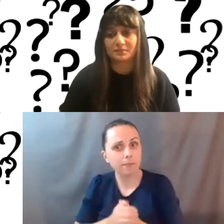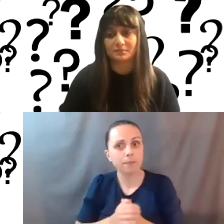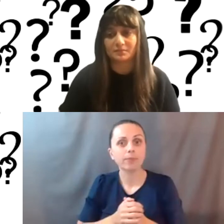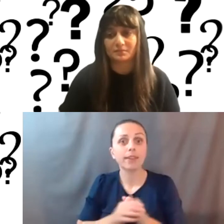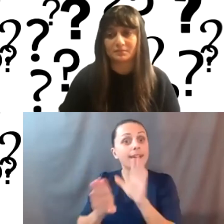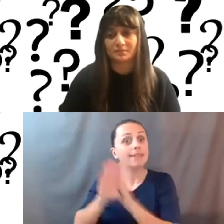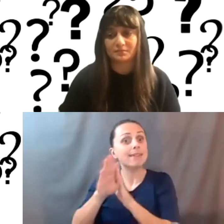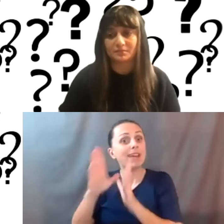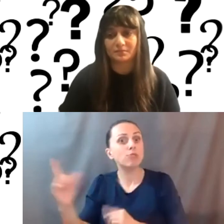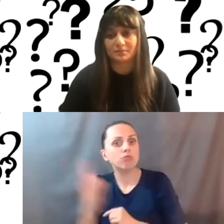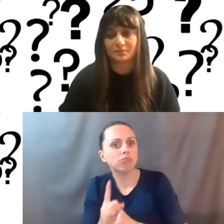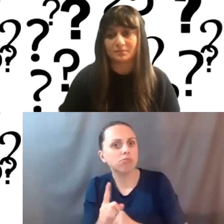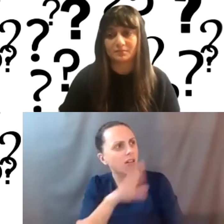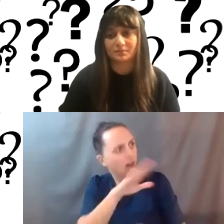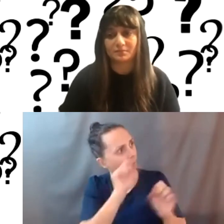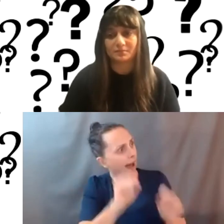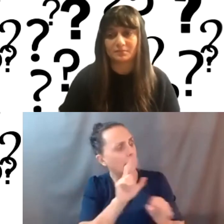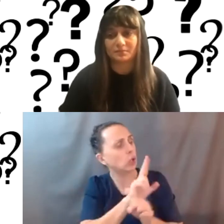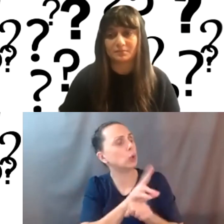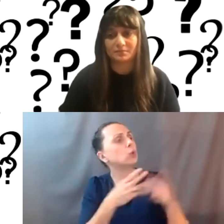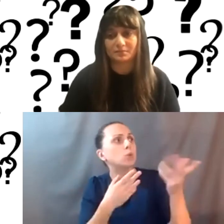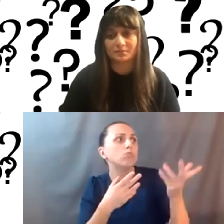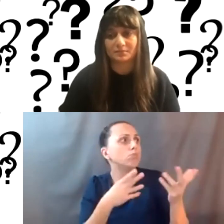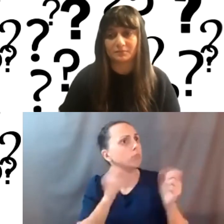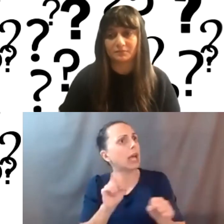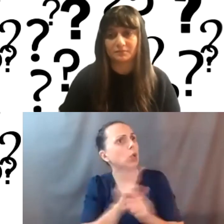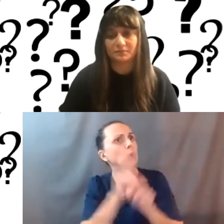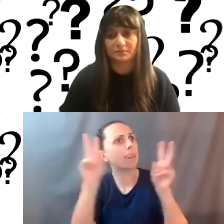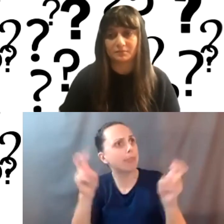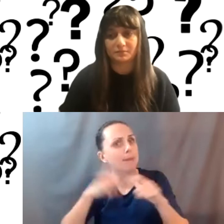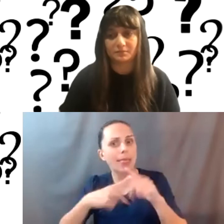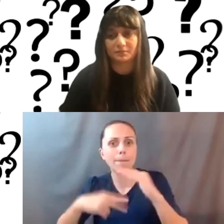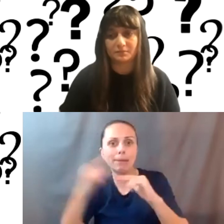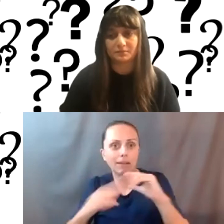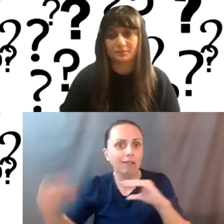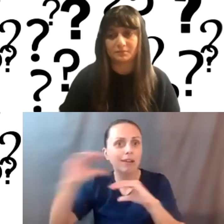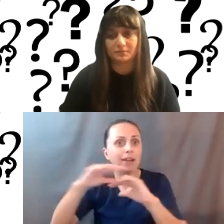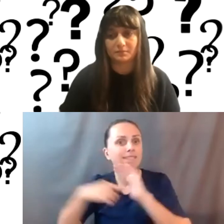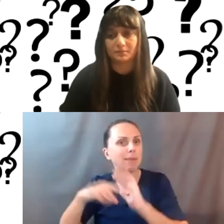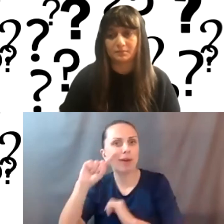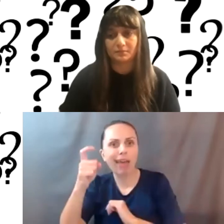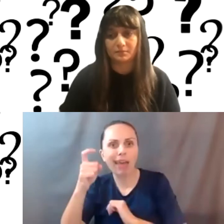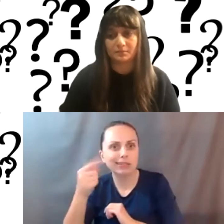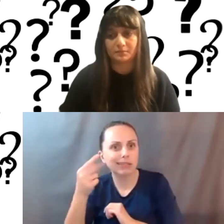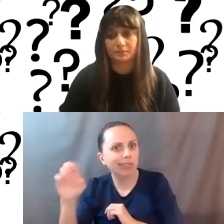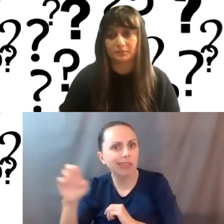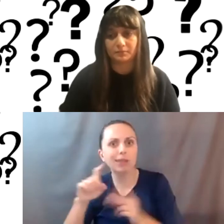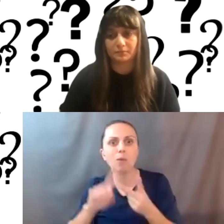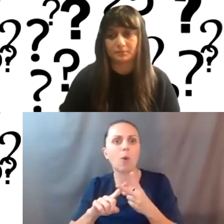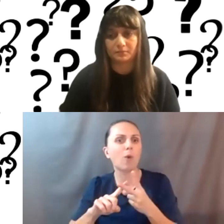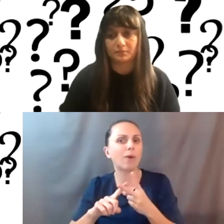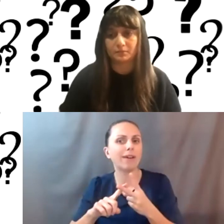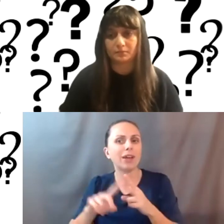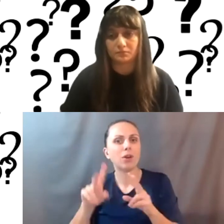a developer may come to you and say, well, I can use I can use a theme and build on top of it, like X theme, or there's some other sort of like very